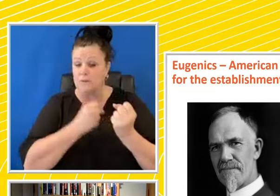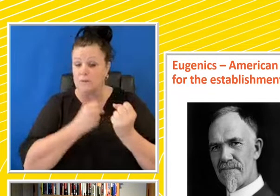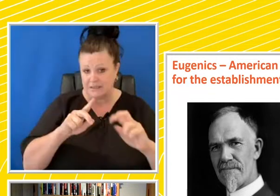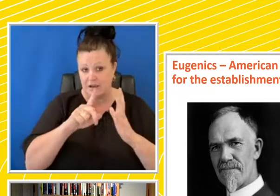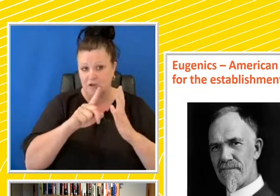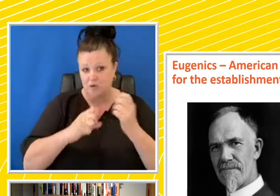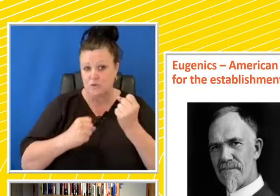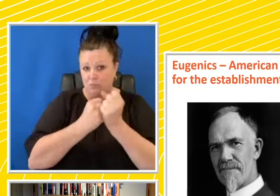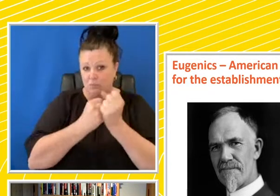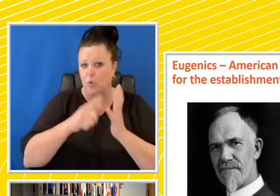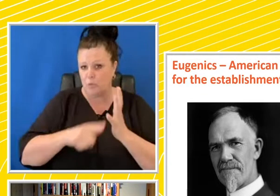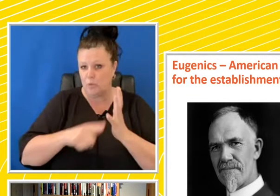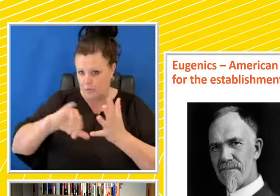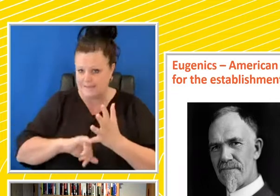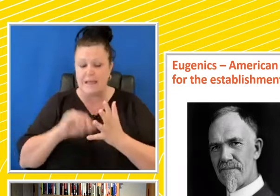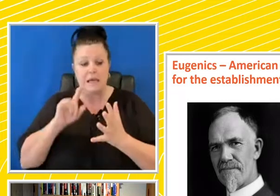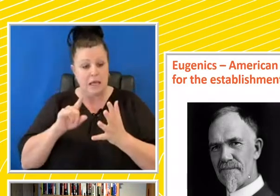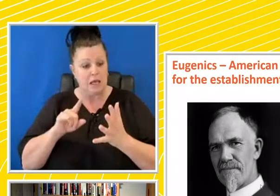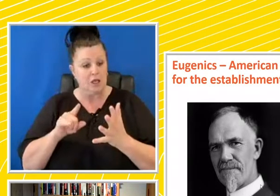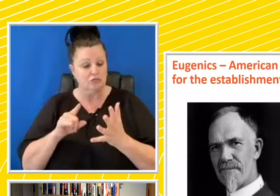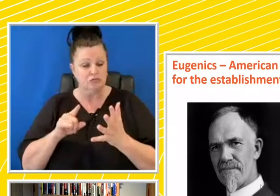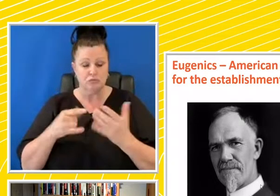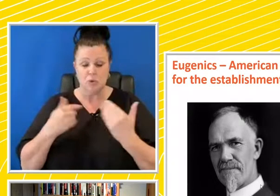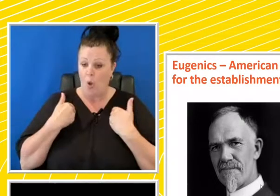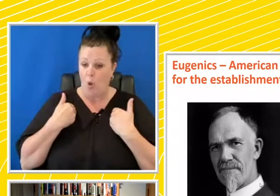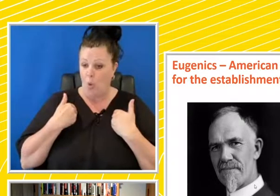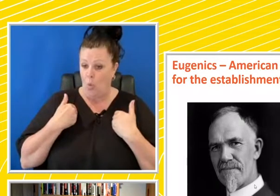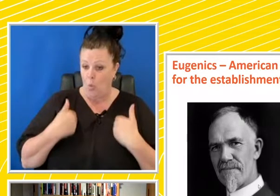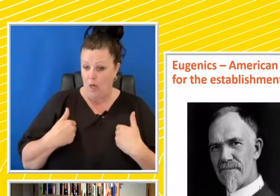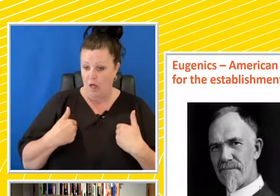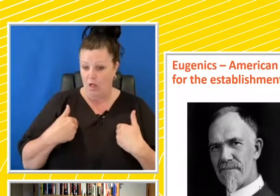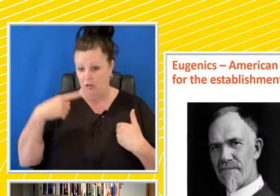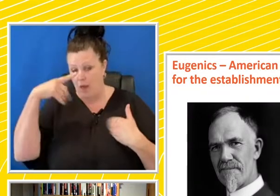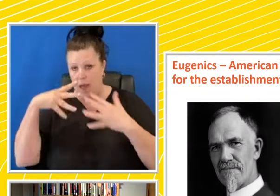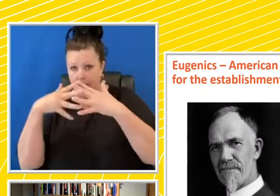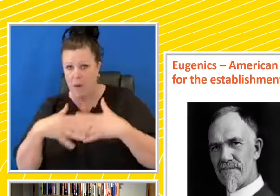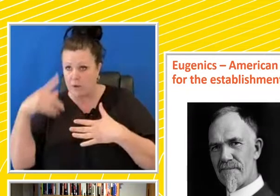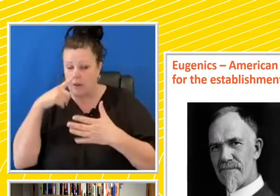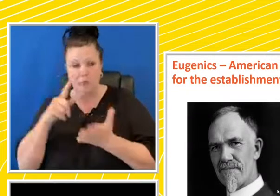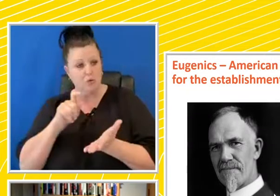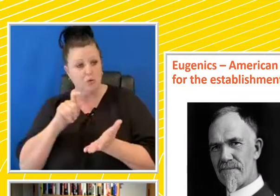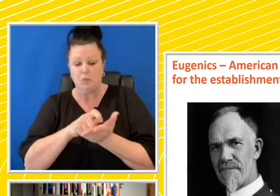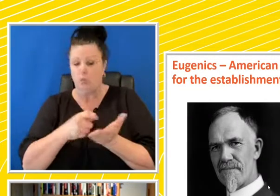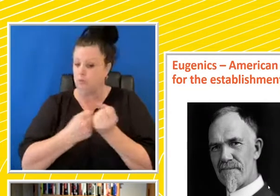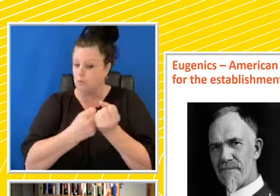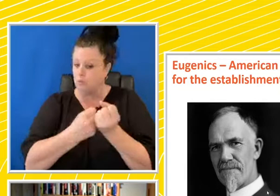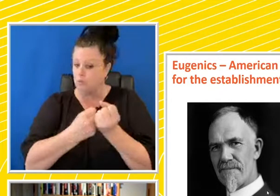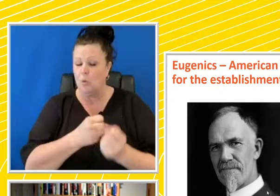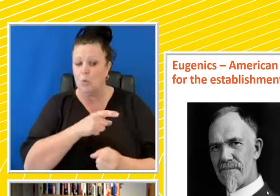He gains favour from wealthy Americans, the Carnegie Institution,